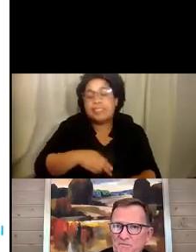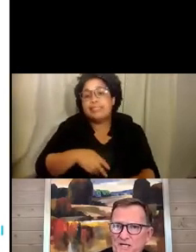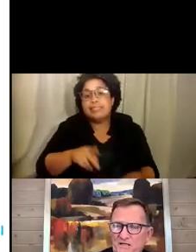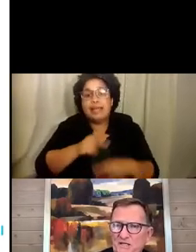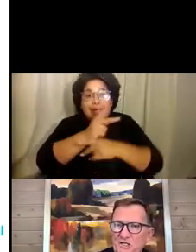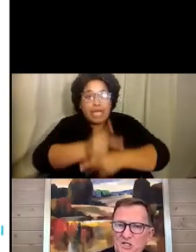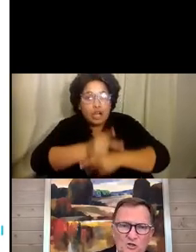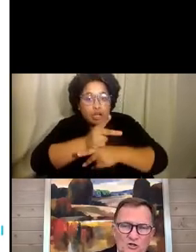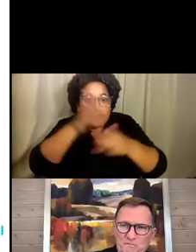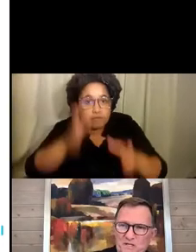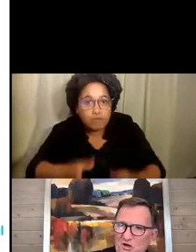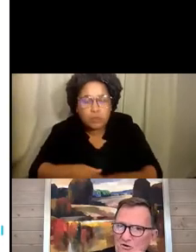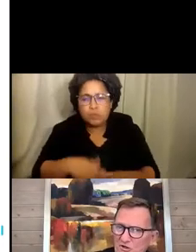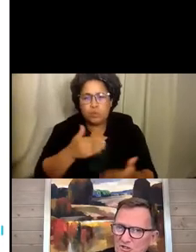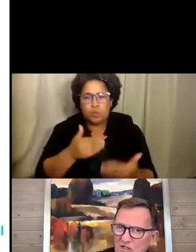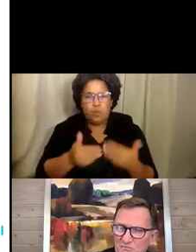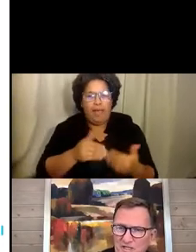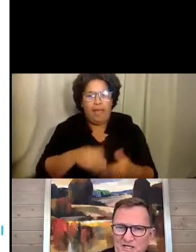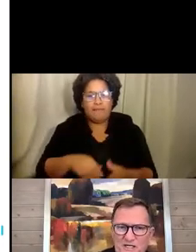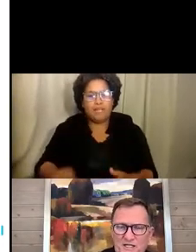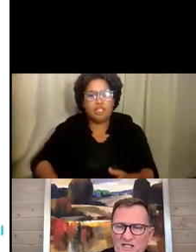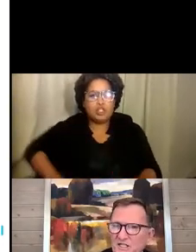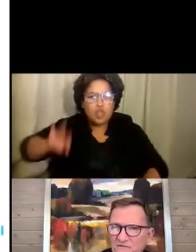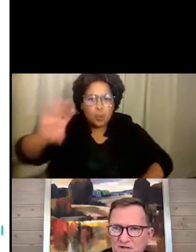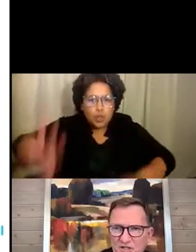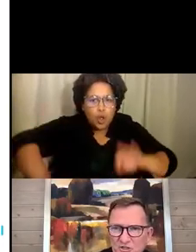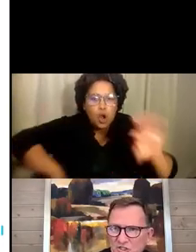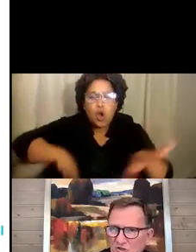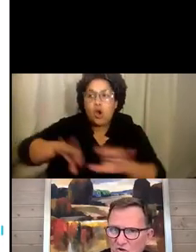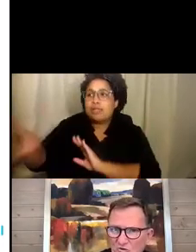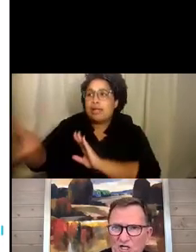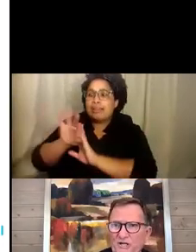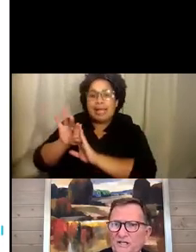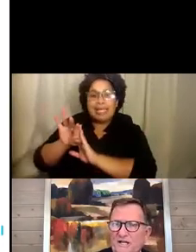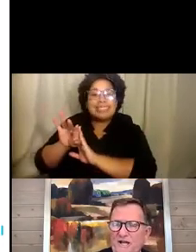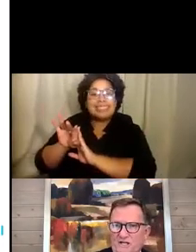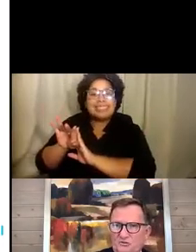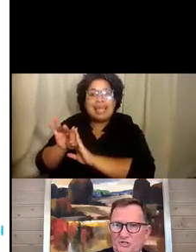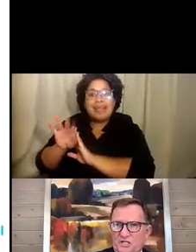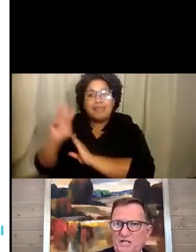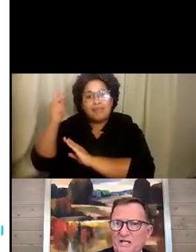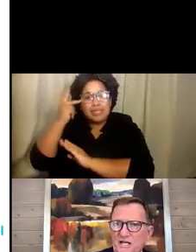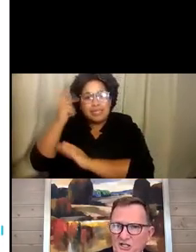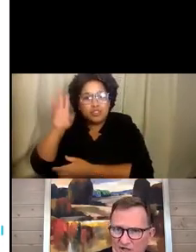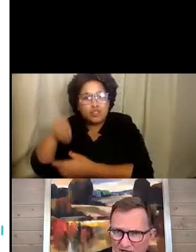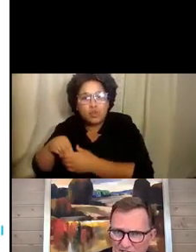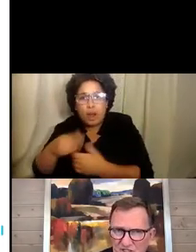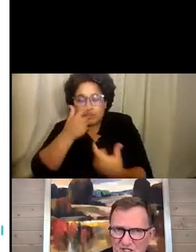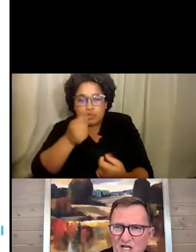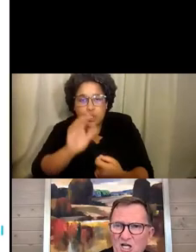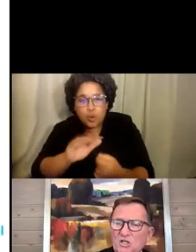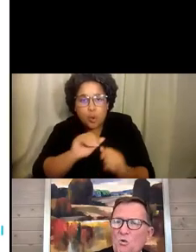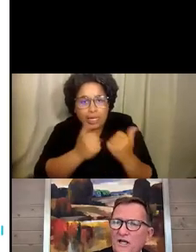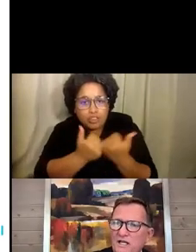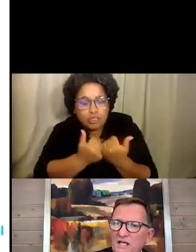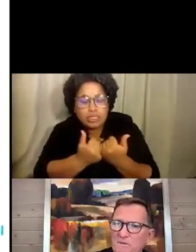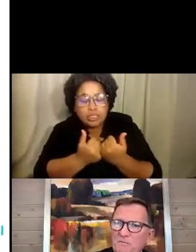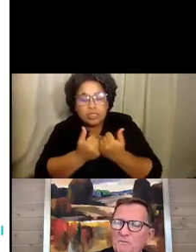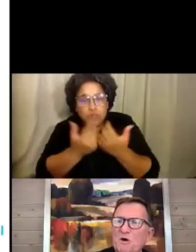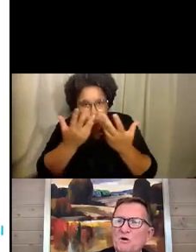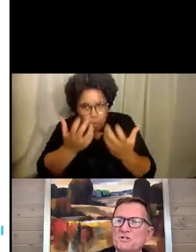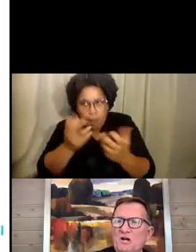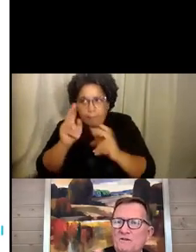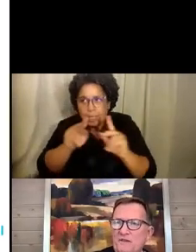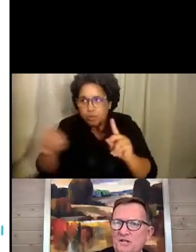it might be, it could be donors, it could be elected officials in your local area that have an interest in your agency. You want to keep